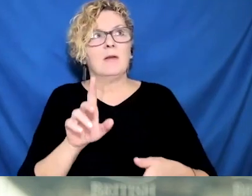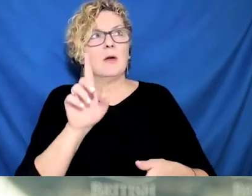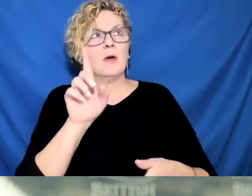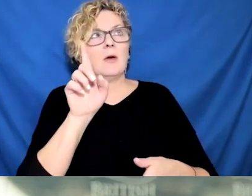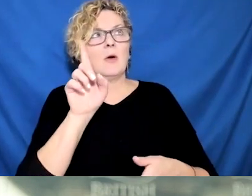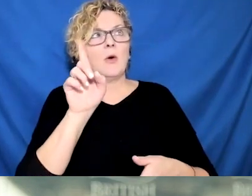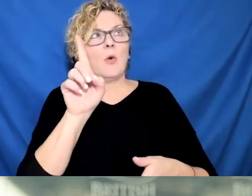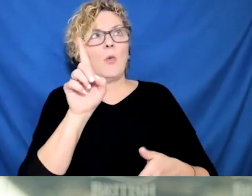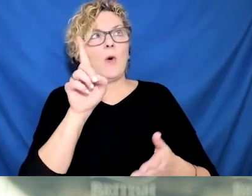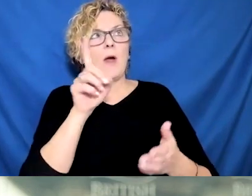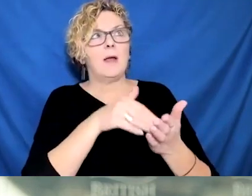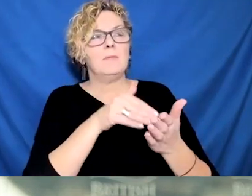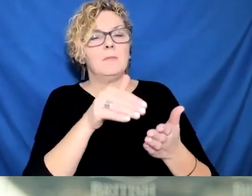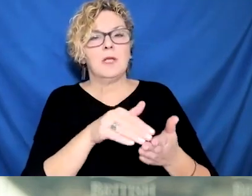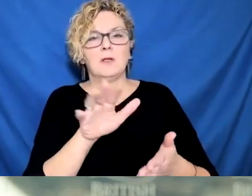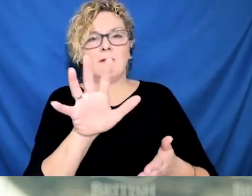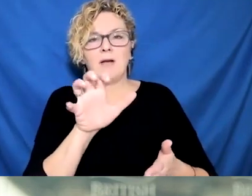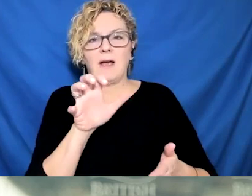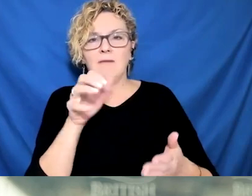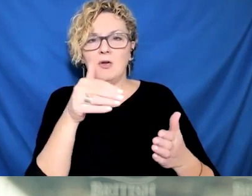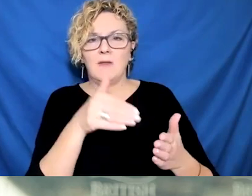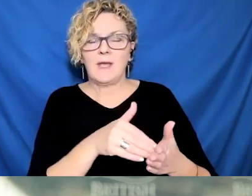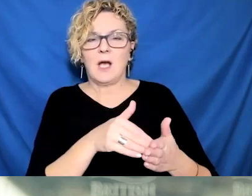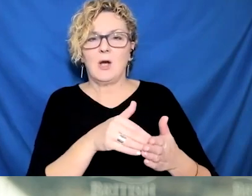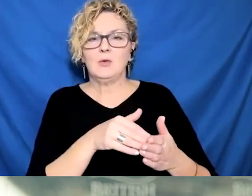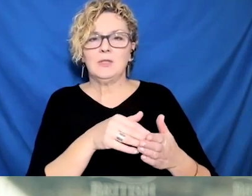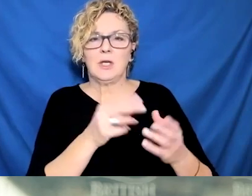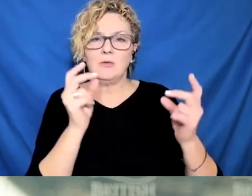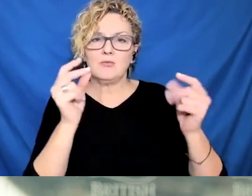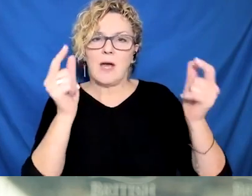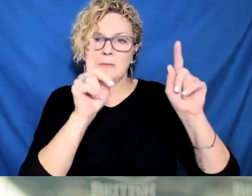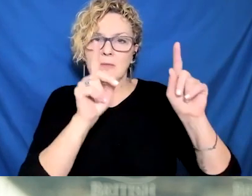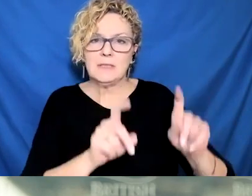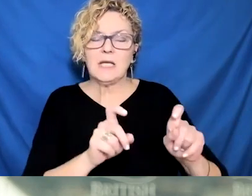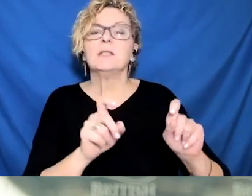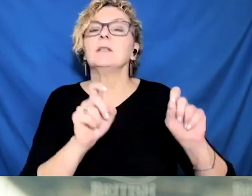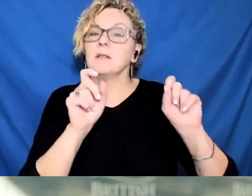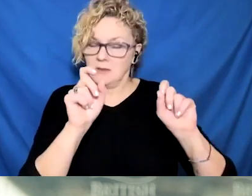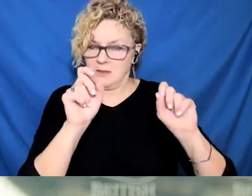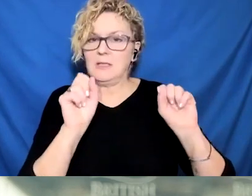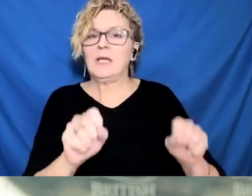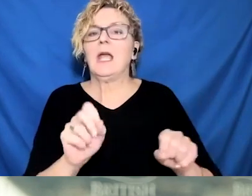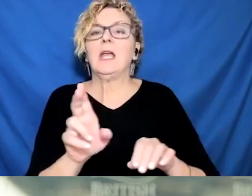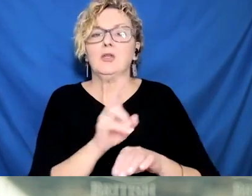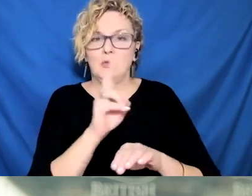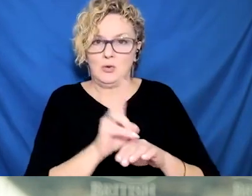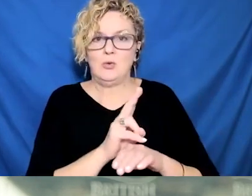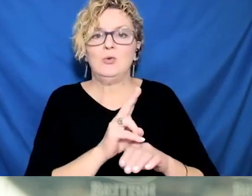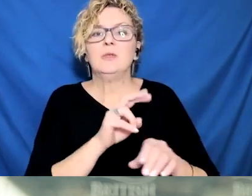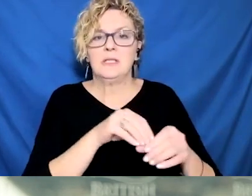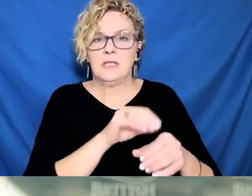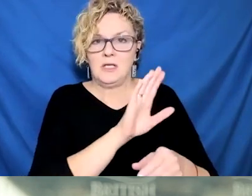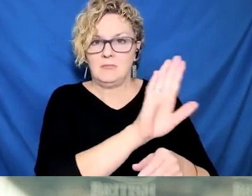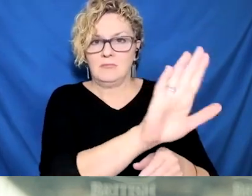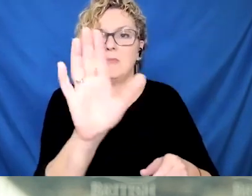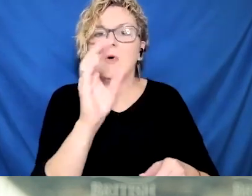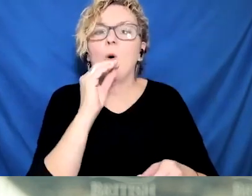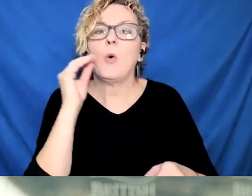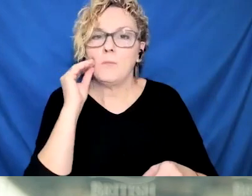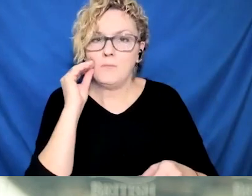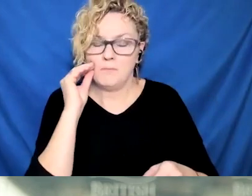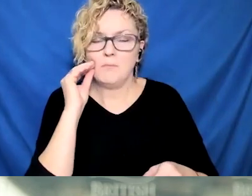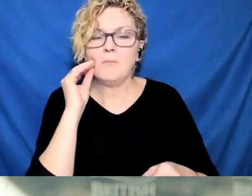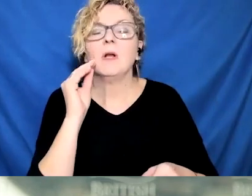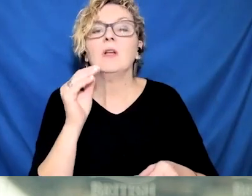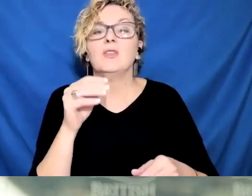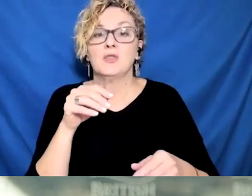illness on healthcare workers and our healthcare system. I want to again express my thanks to healthcare workers, to our incredible teams of